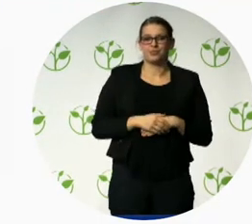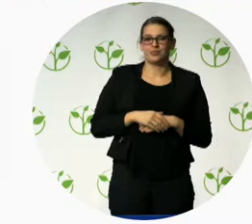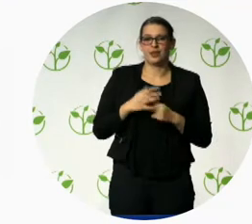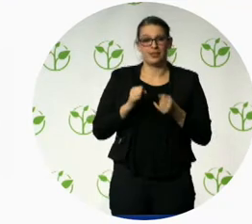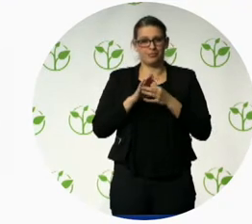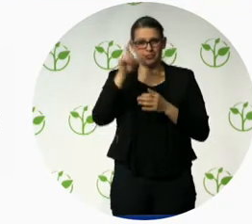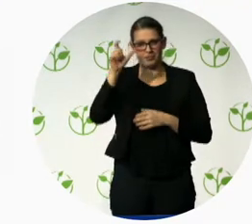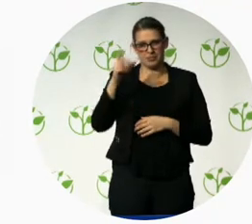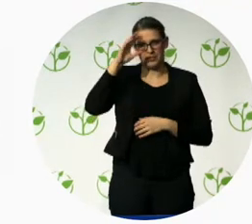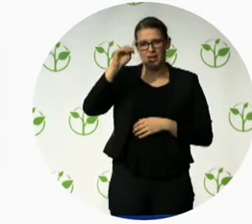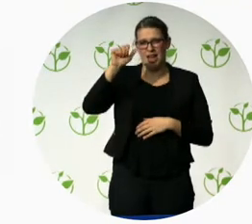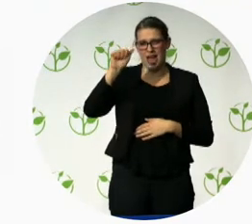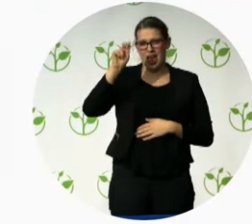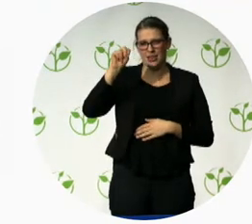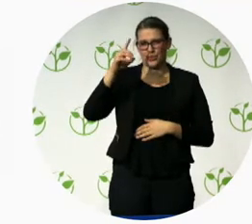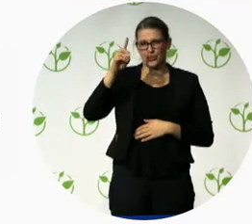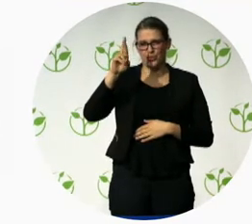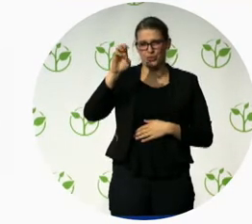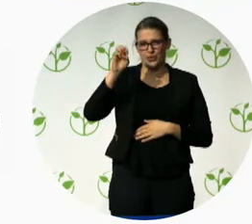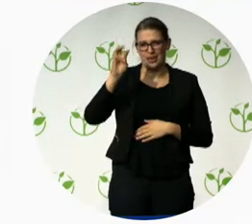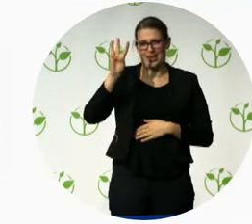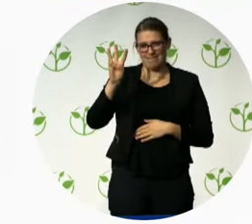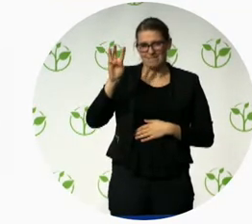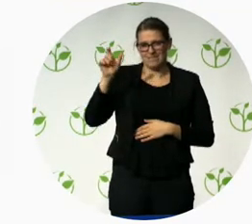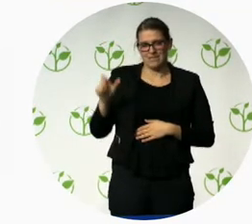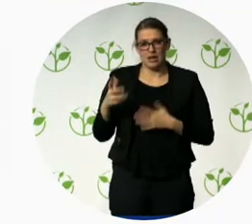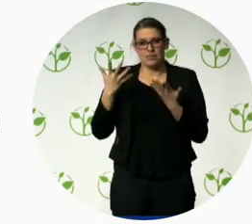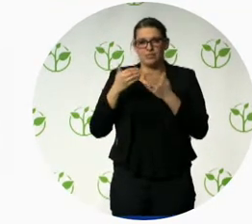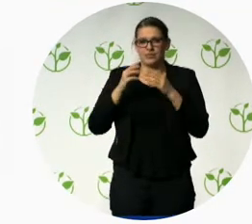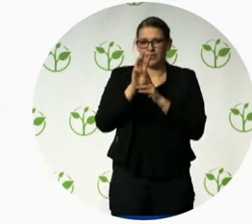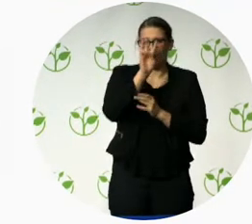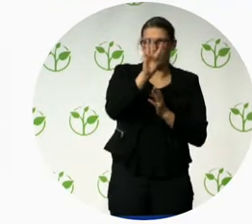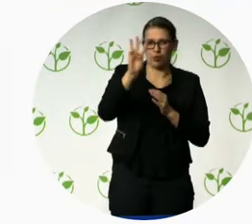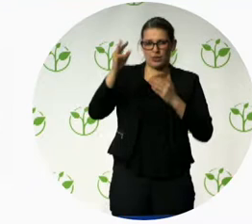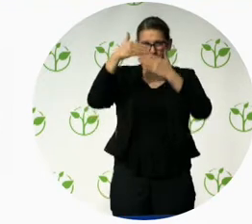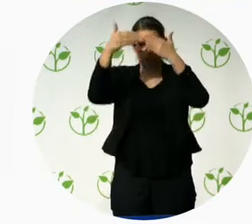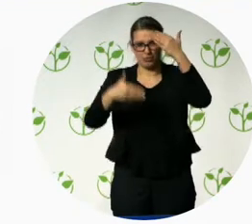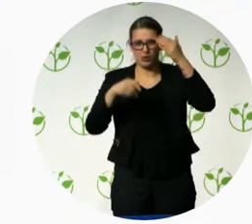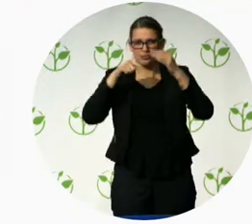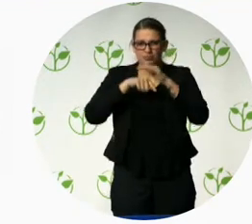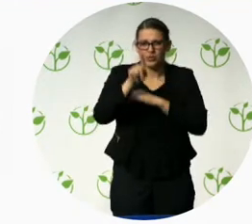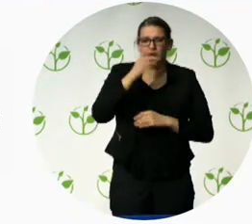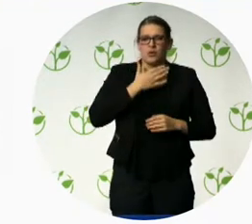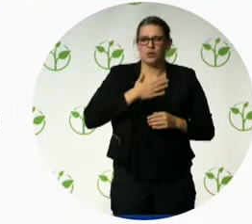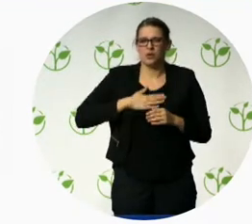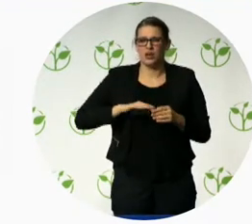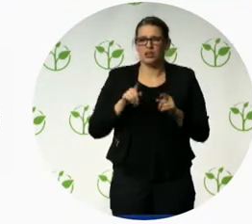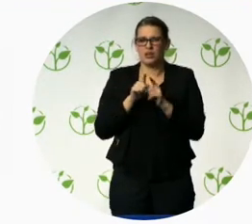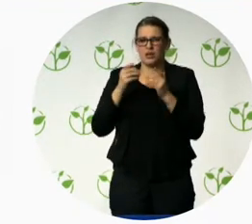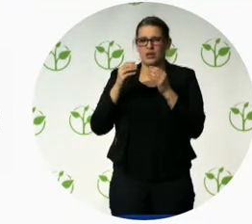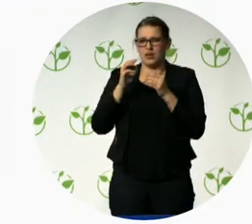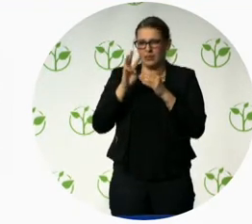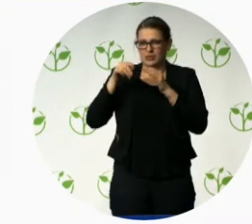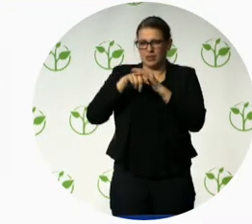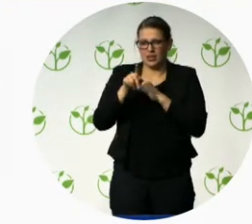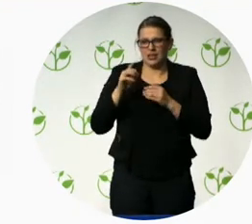you. called Inclusion in Action from Microsoft on Office 365. Andrej's mum has a son with